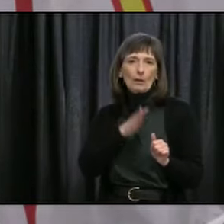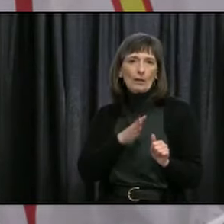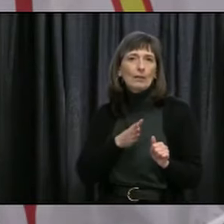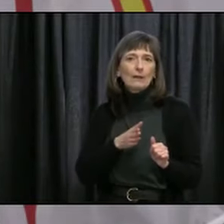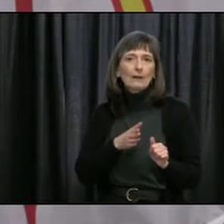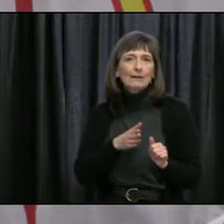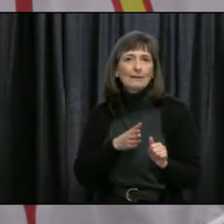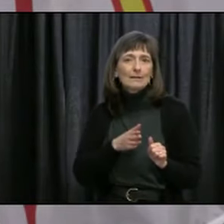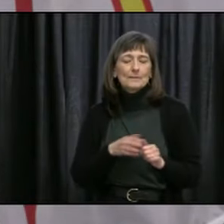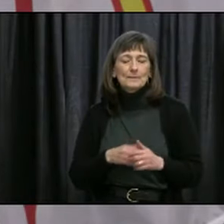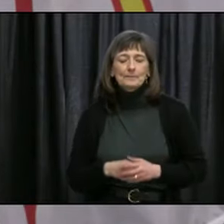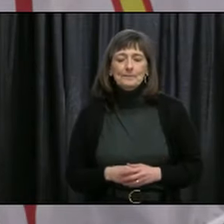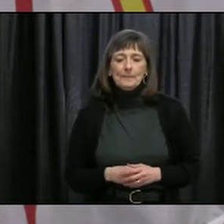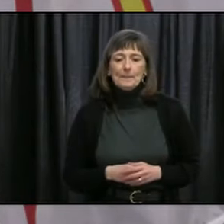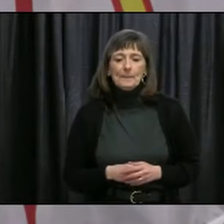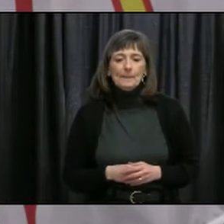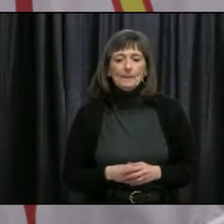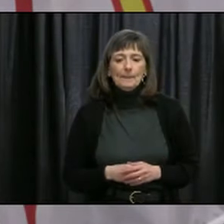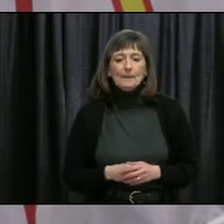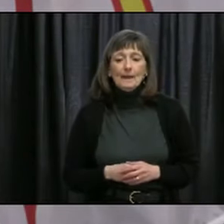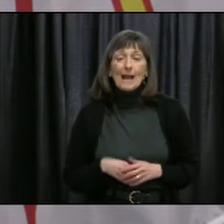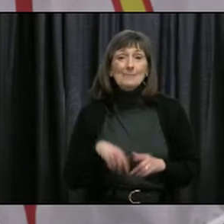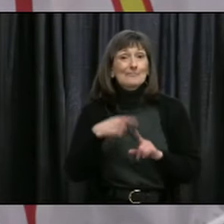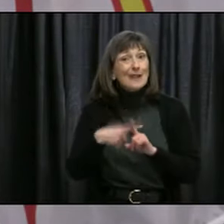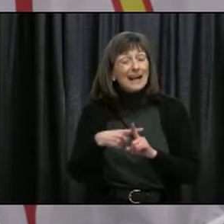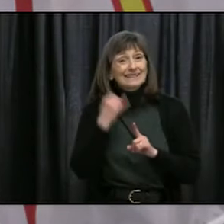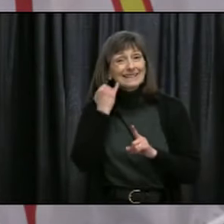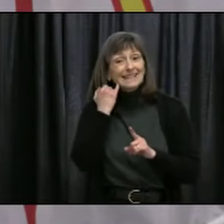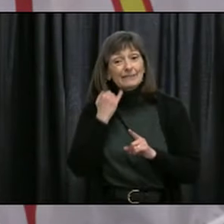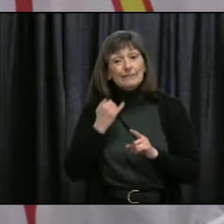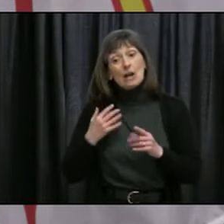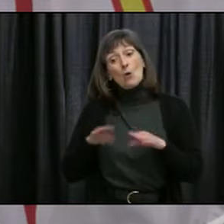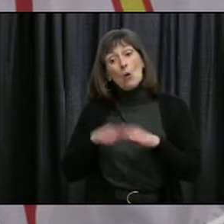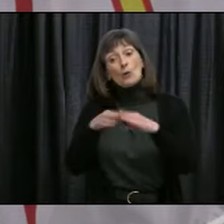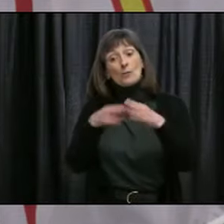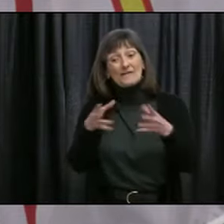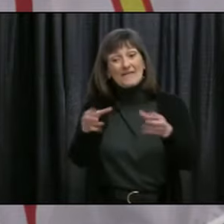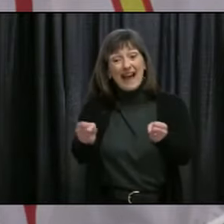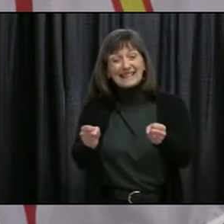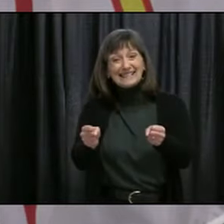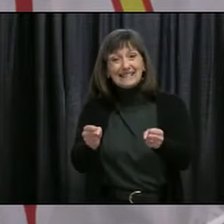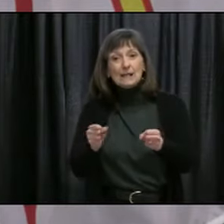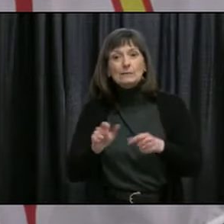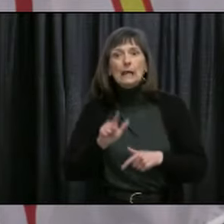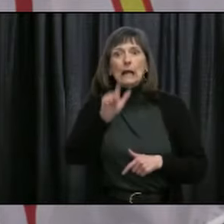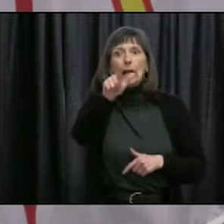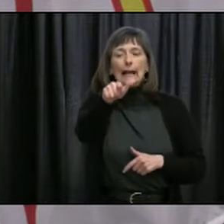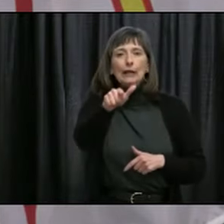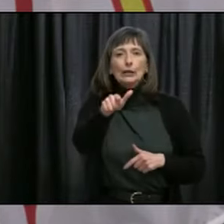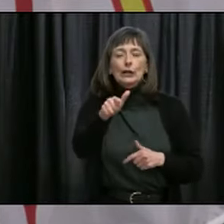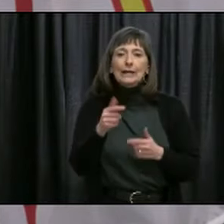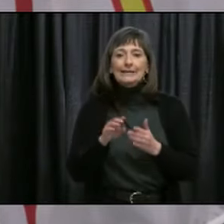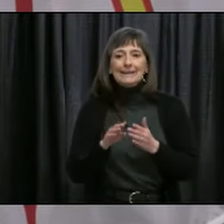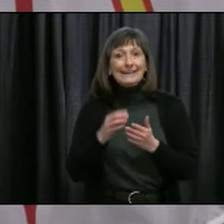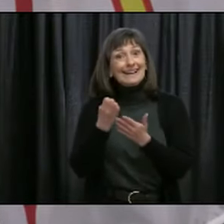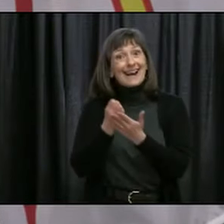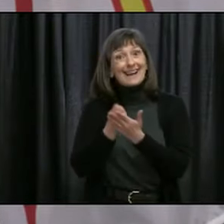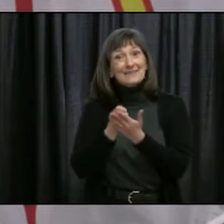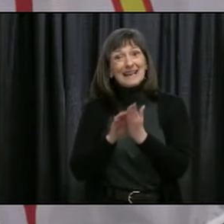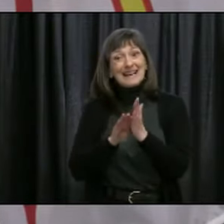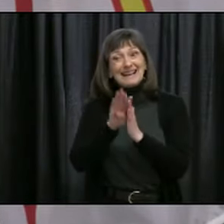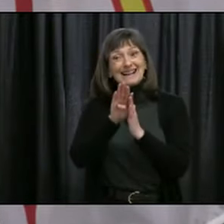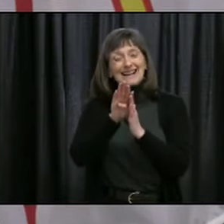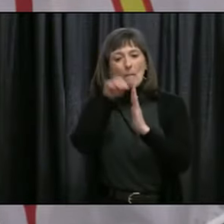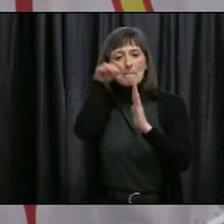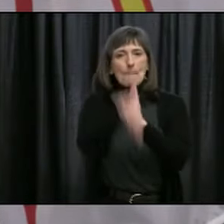prolong the return of our economy. So as we collectively balance the relaxing of the restrictions